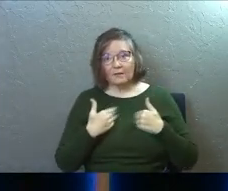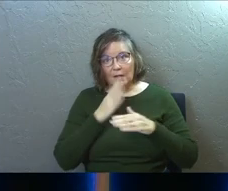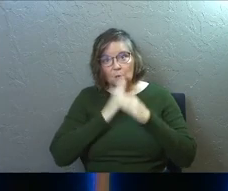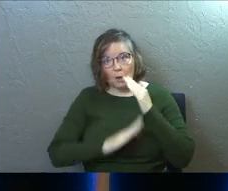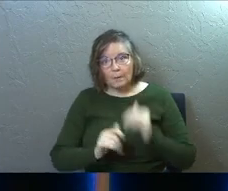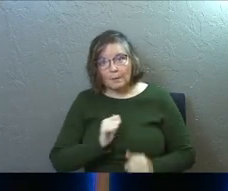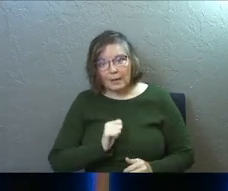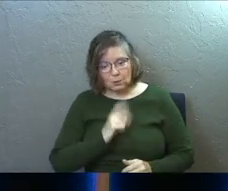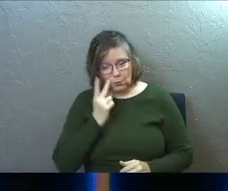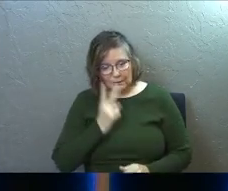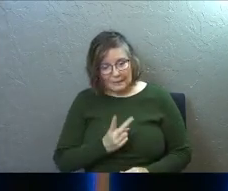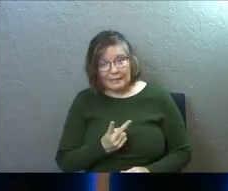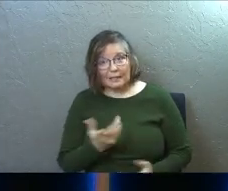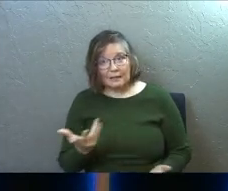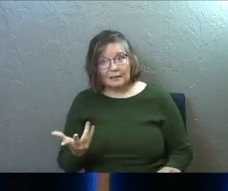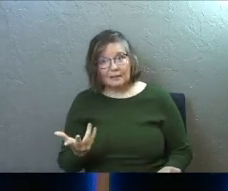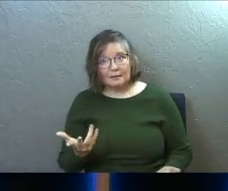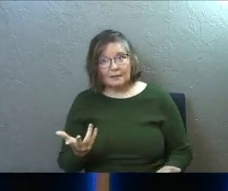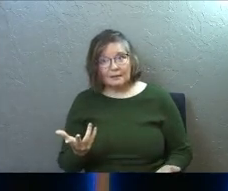to humble myself. Do you see?